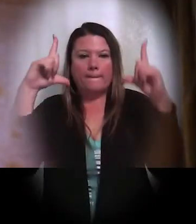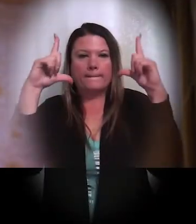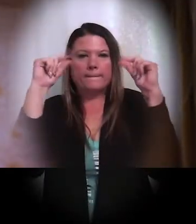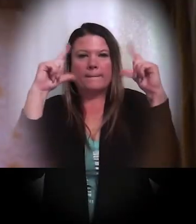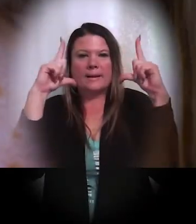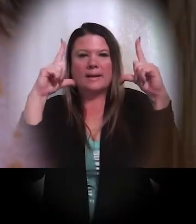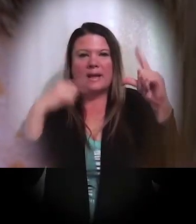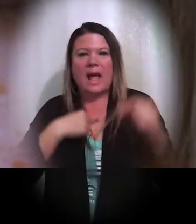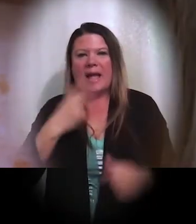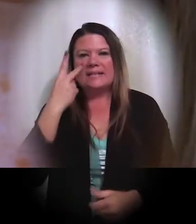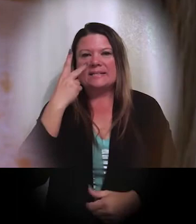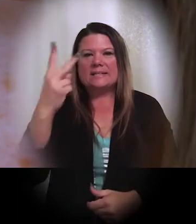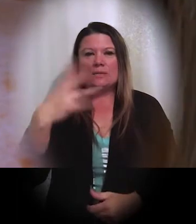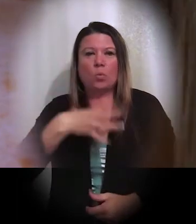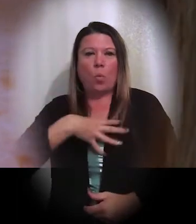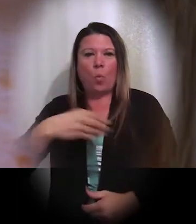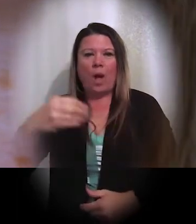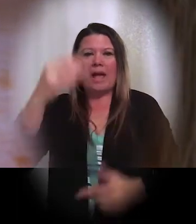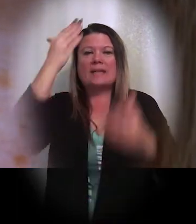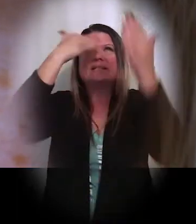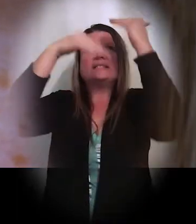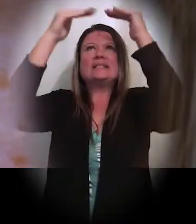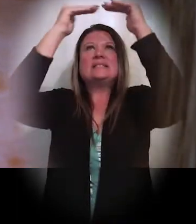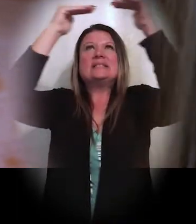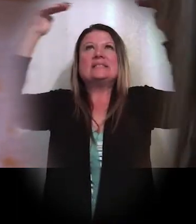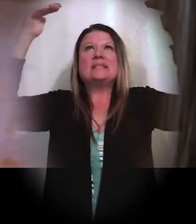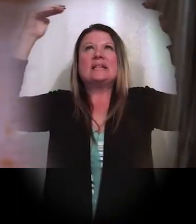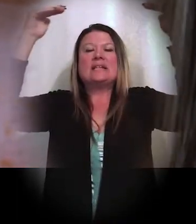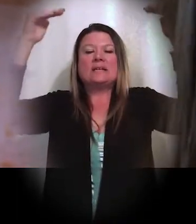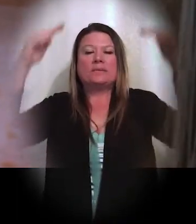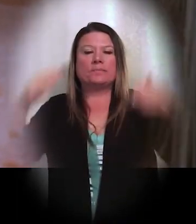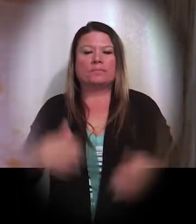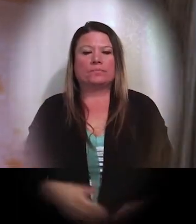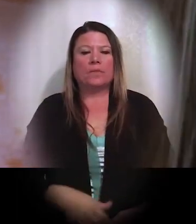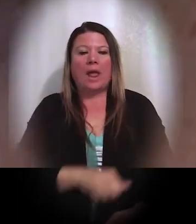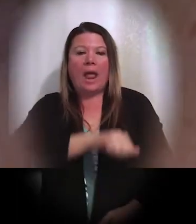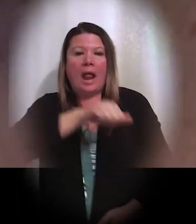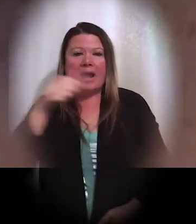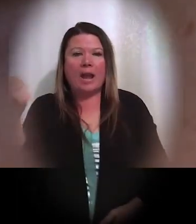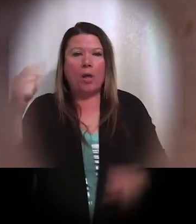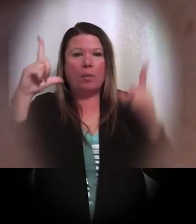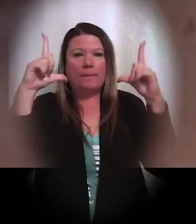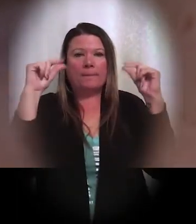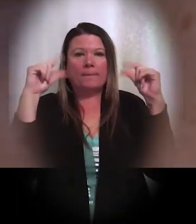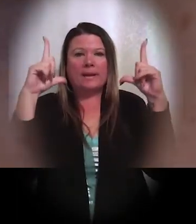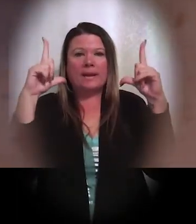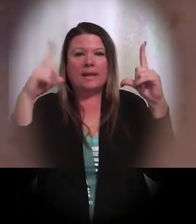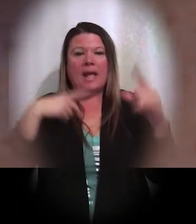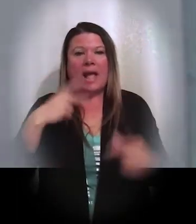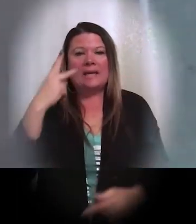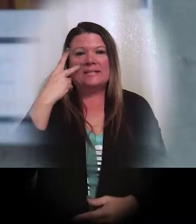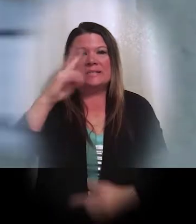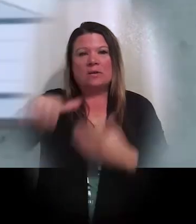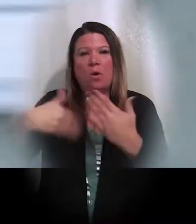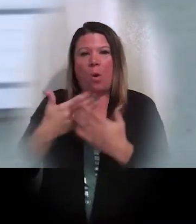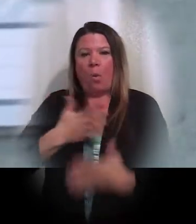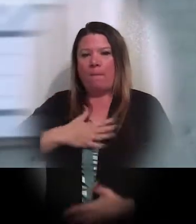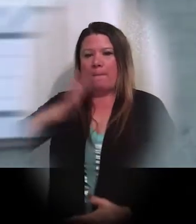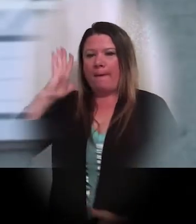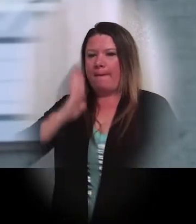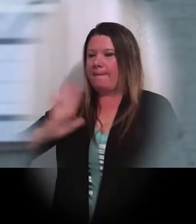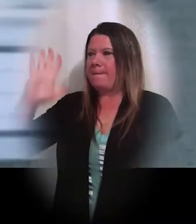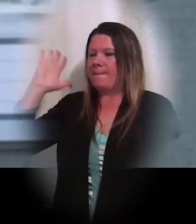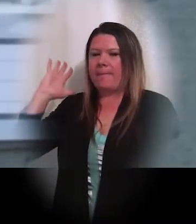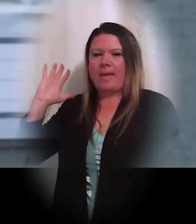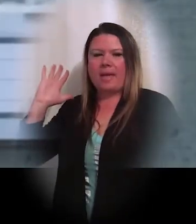One blink, I see the white ceiling, another blink, I